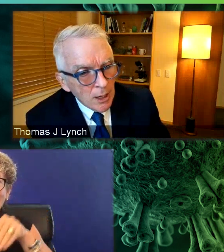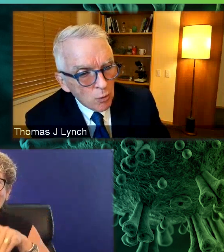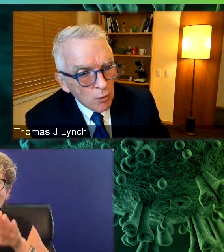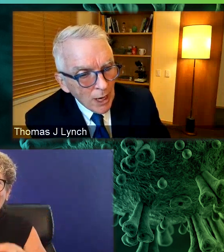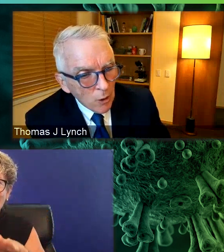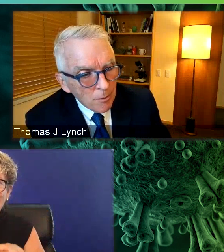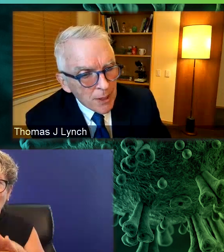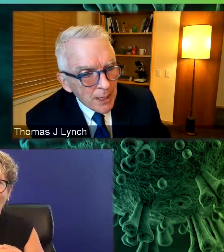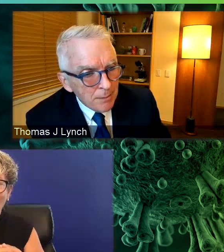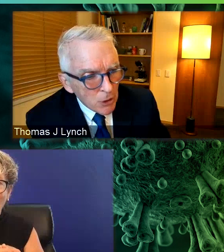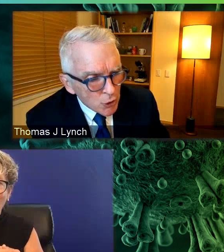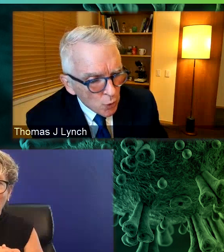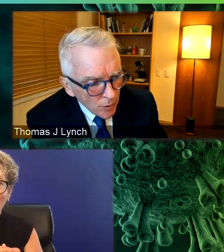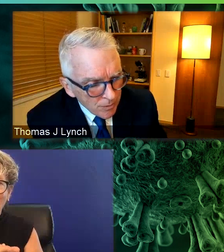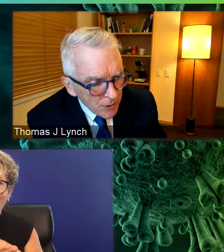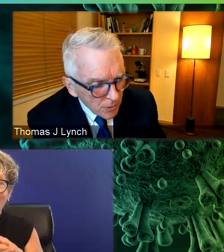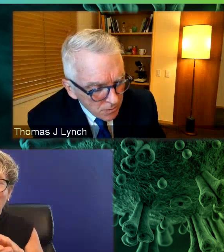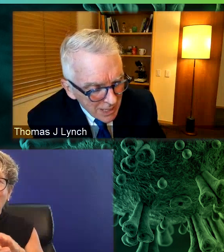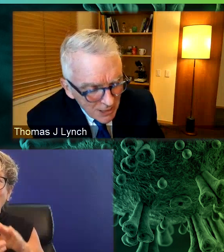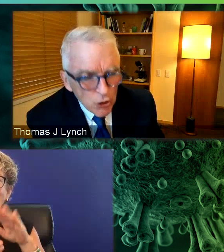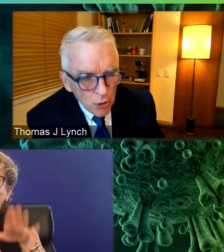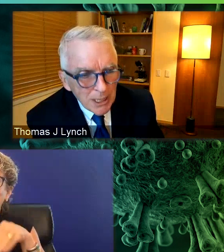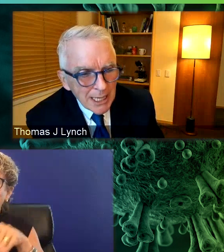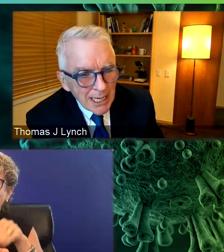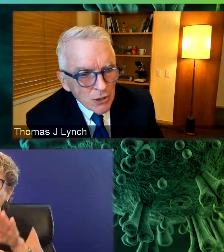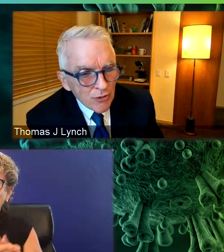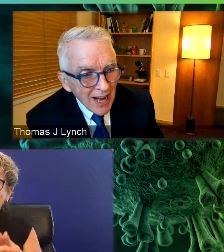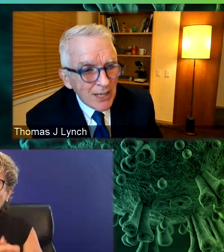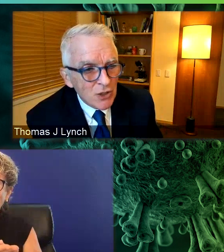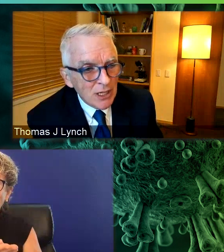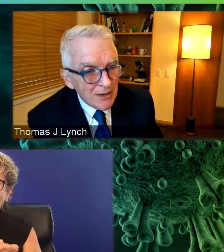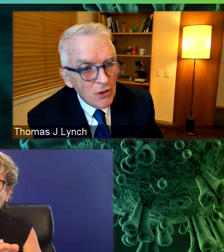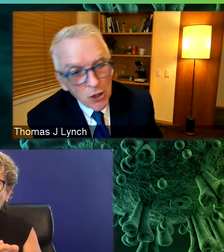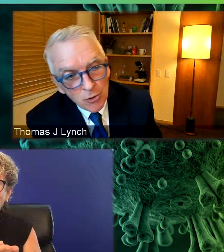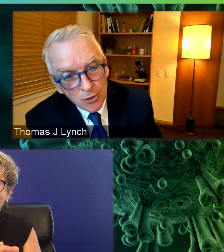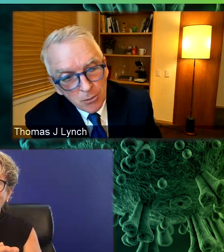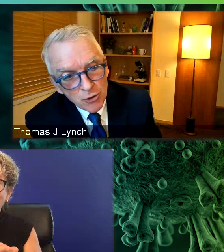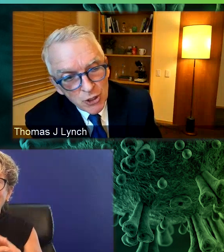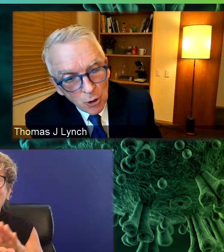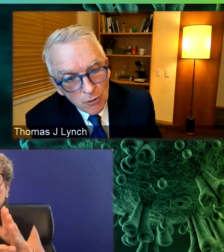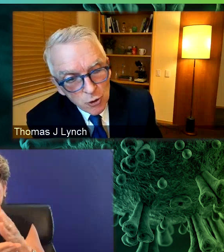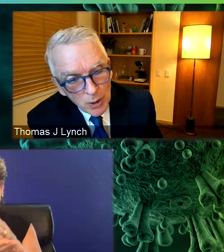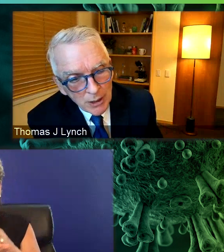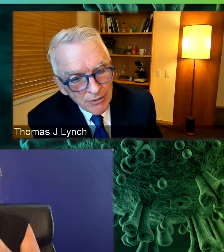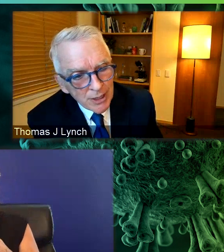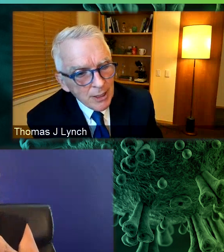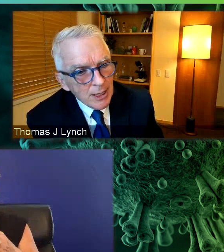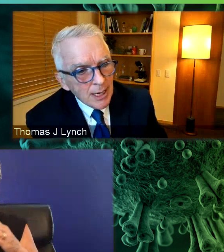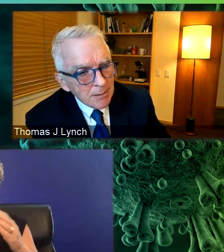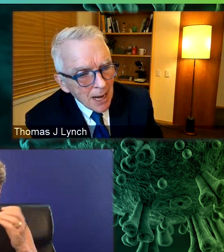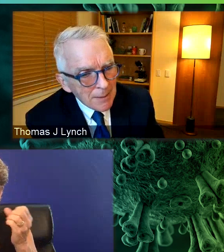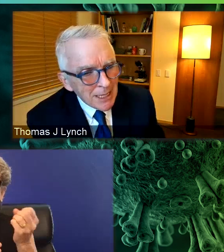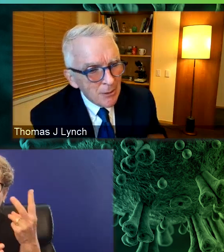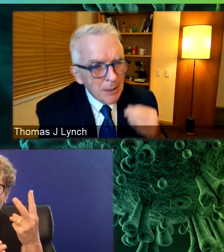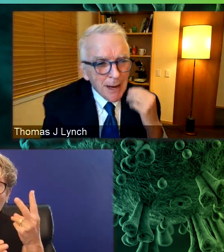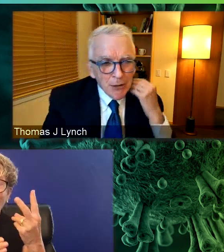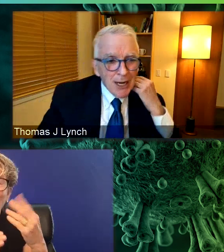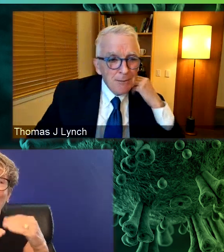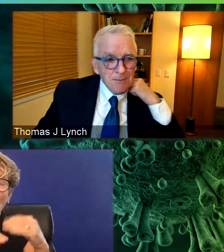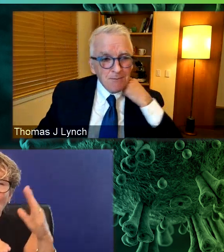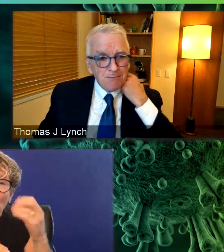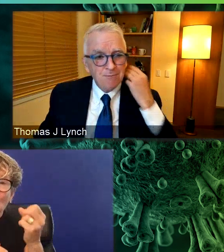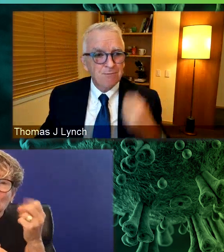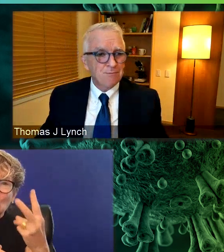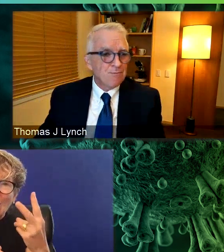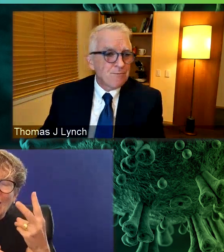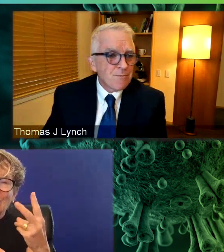realm? At middle school, there are not too many kids are back still, even though they're mostly over 12. Tell me a little bit about